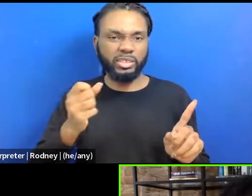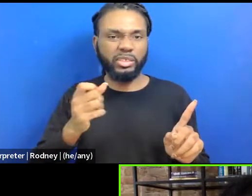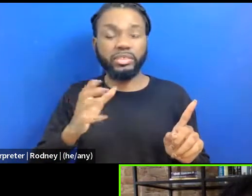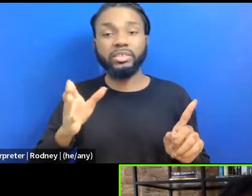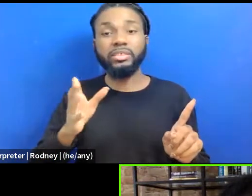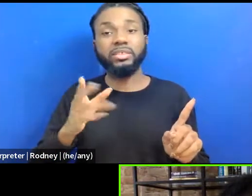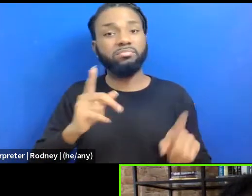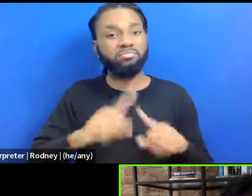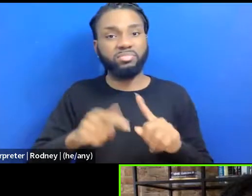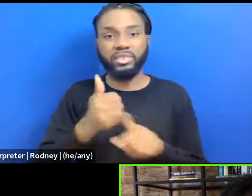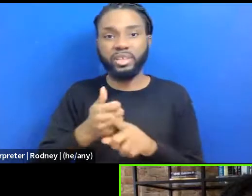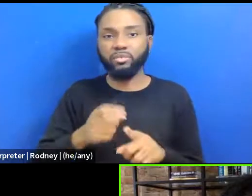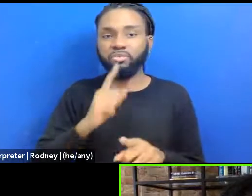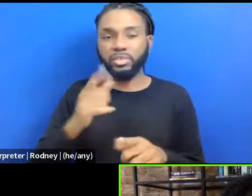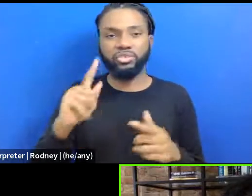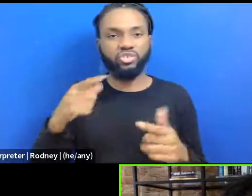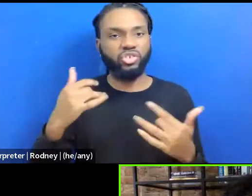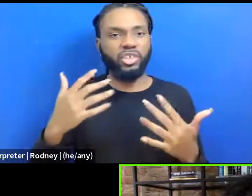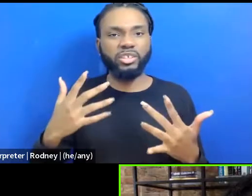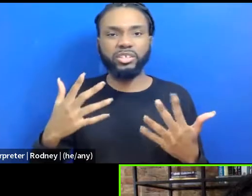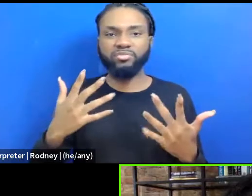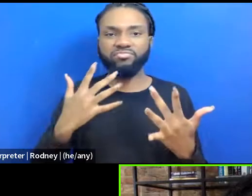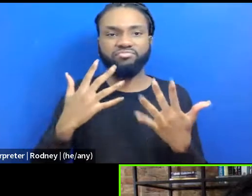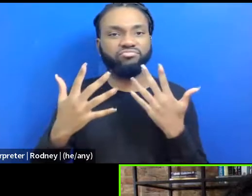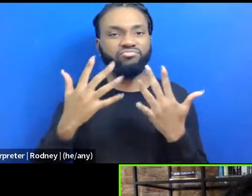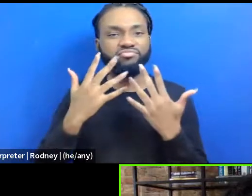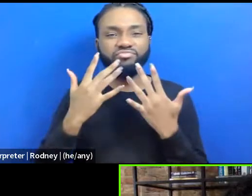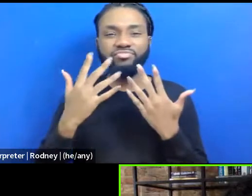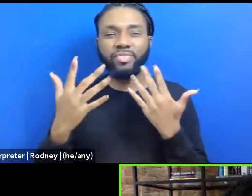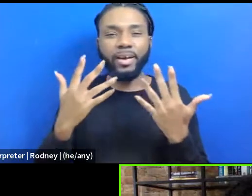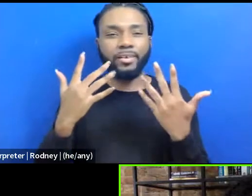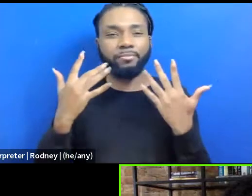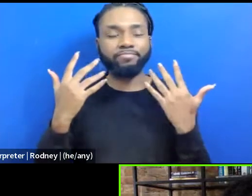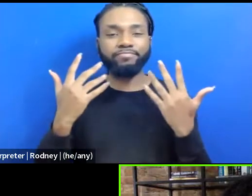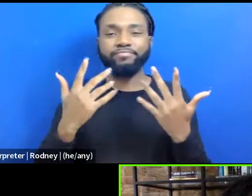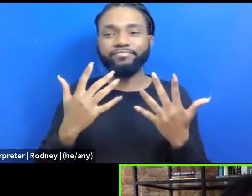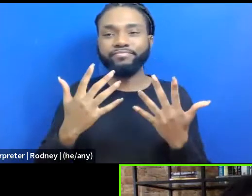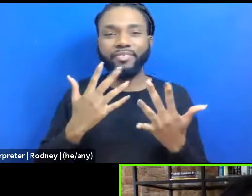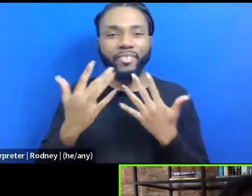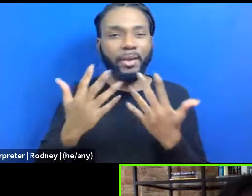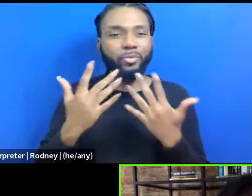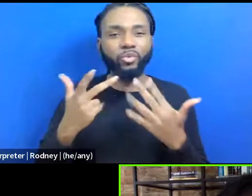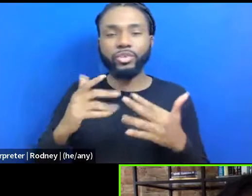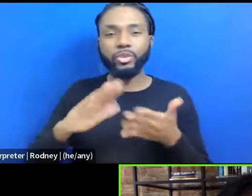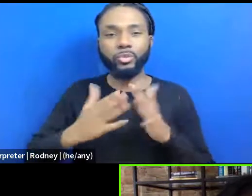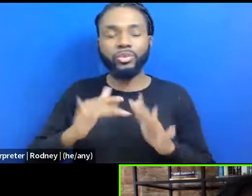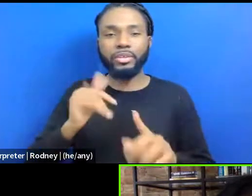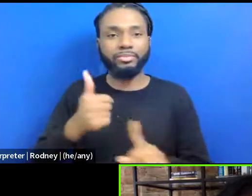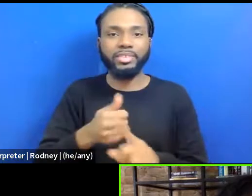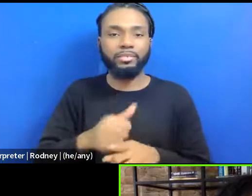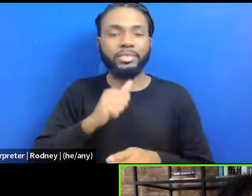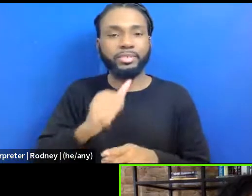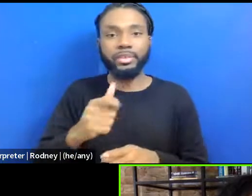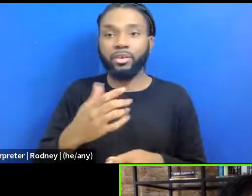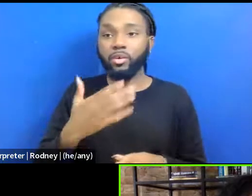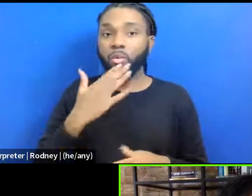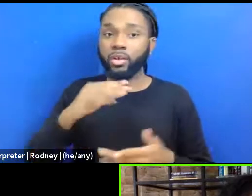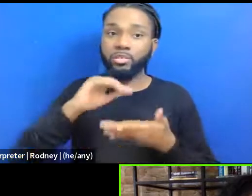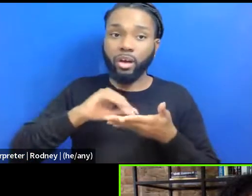vibrant community that is not well documented or talked about.